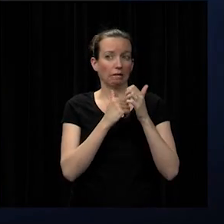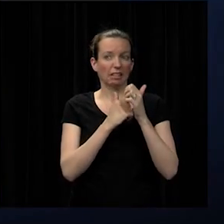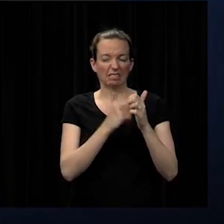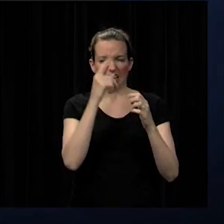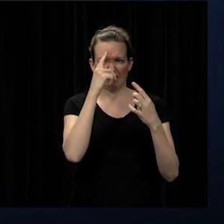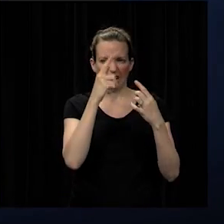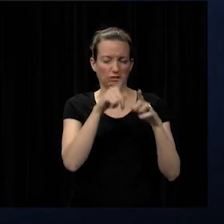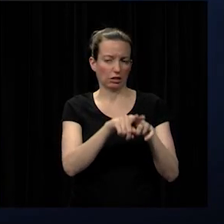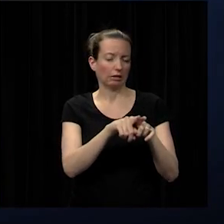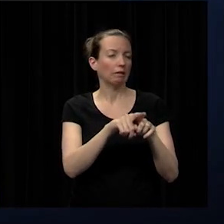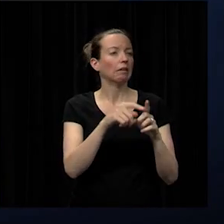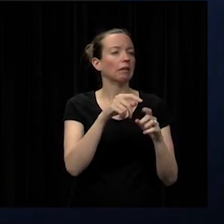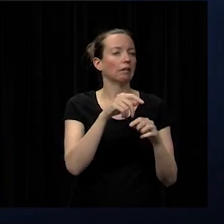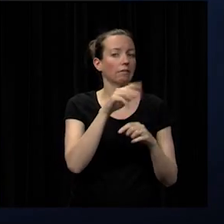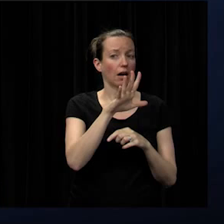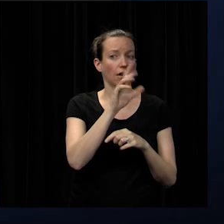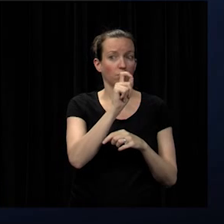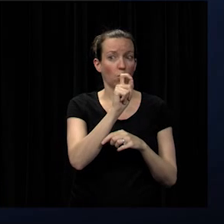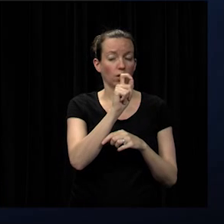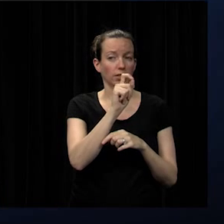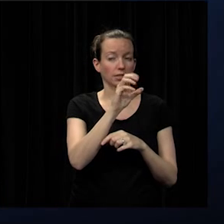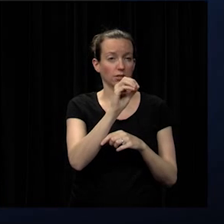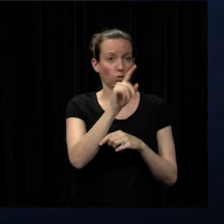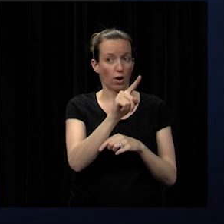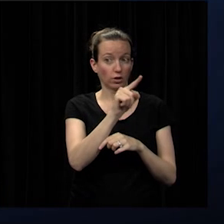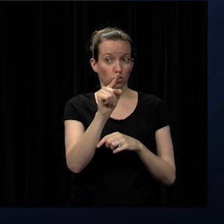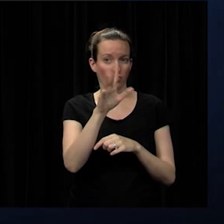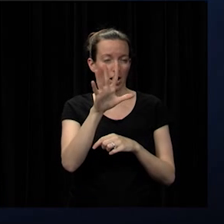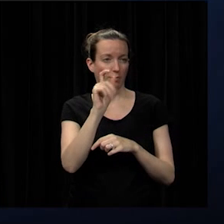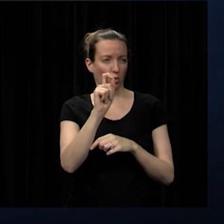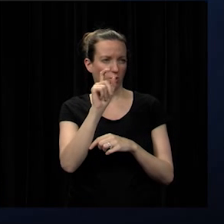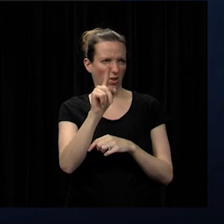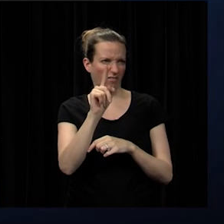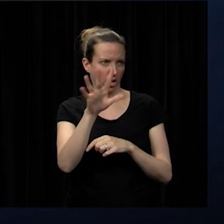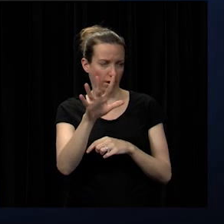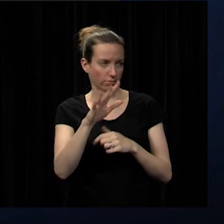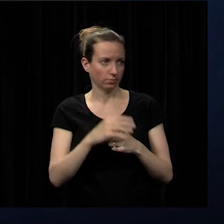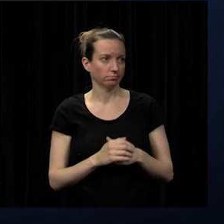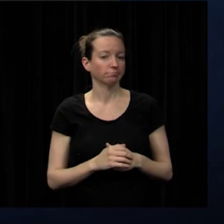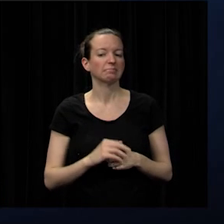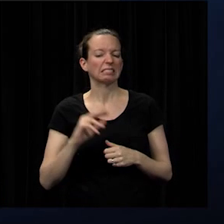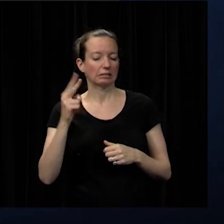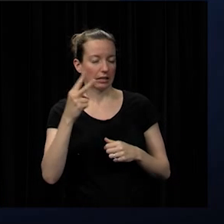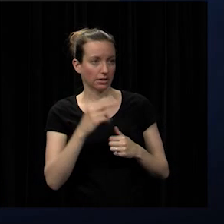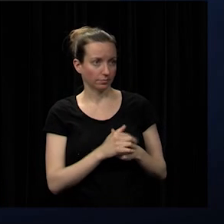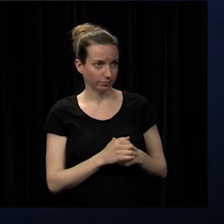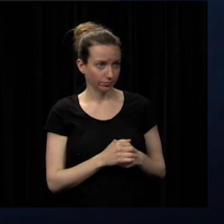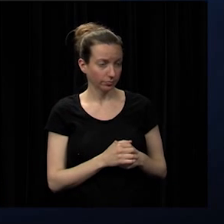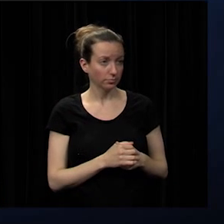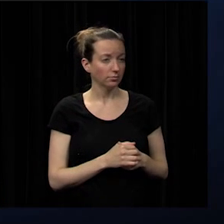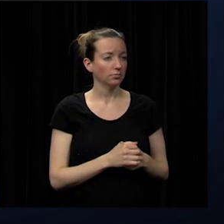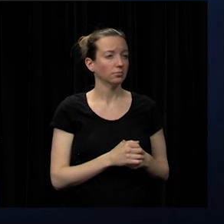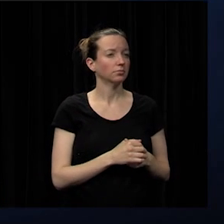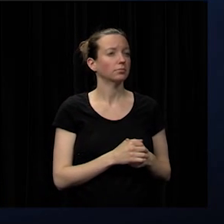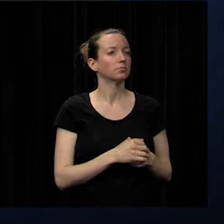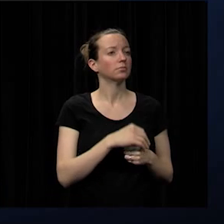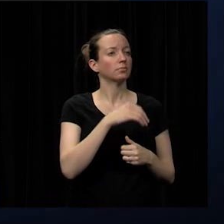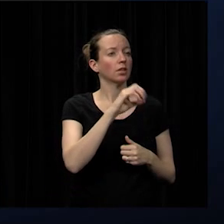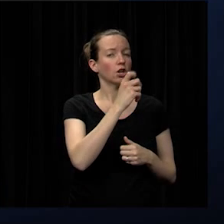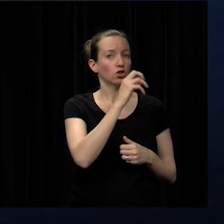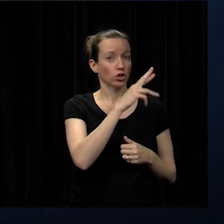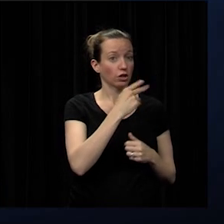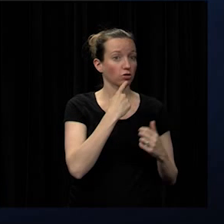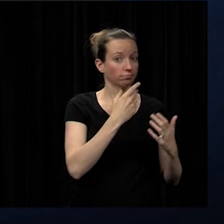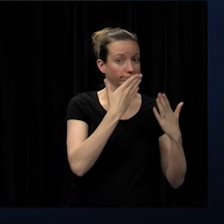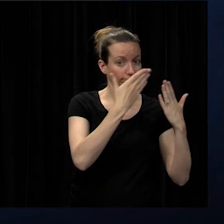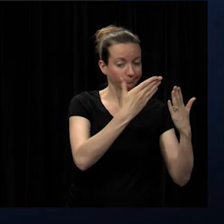.01 to 5.15 as presented second all right i have a motion by mr shearer a